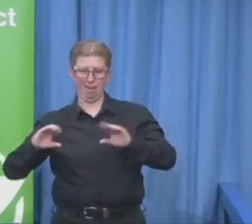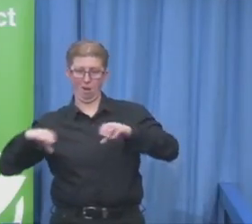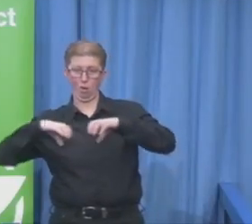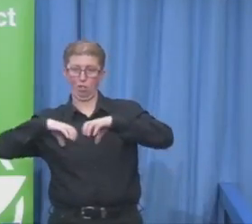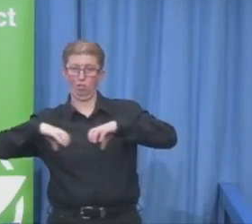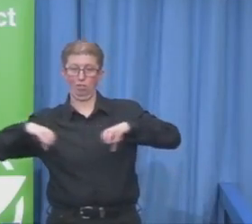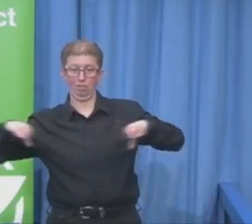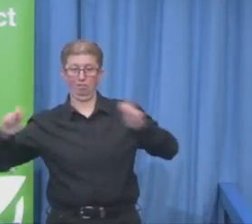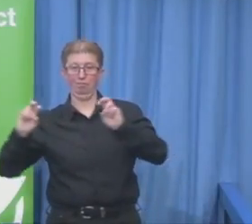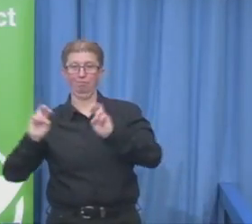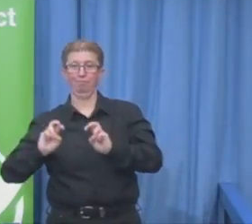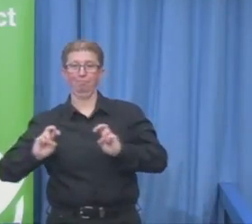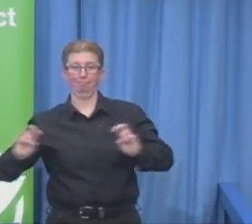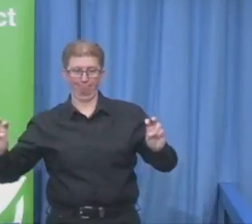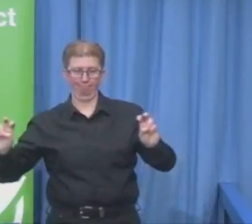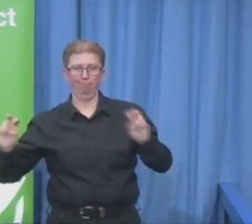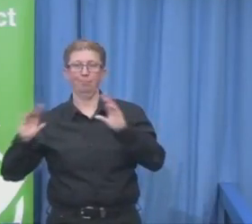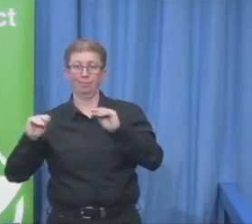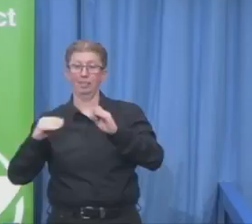Can I call up my team, please?